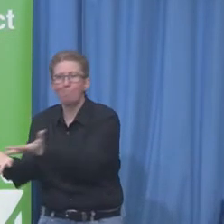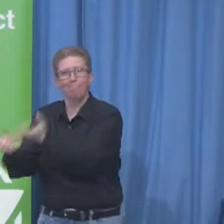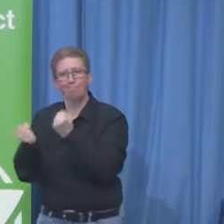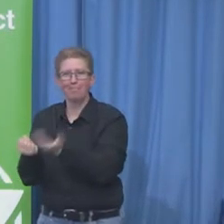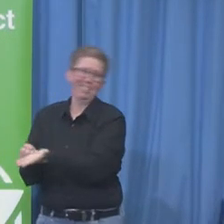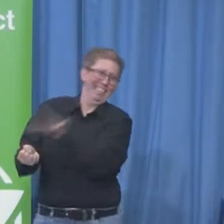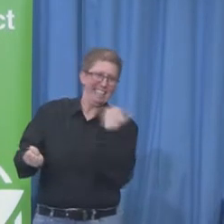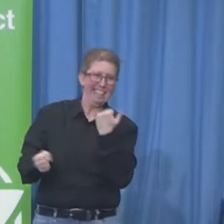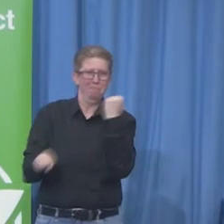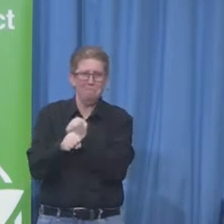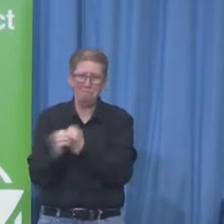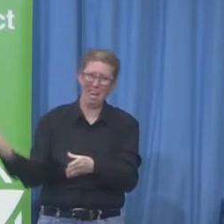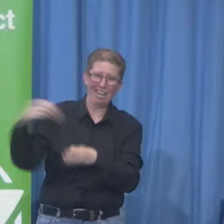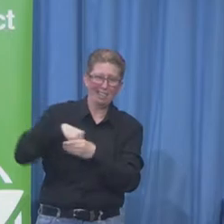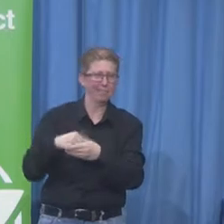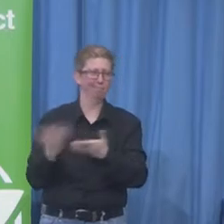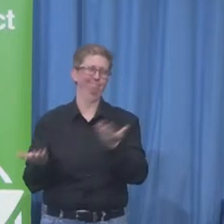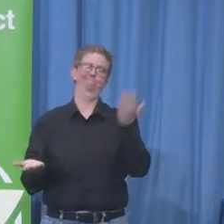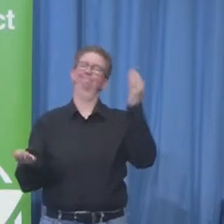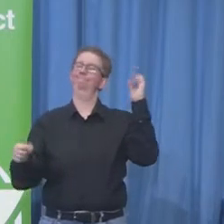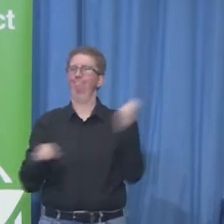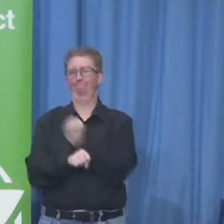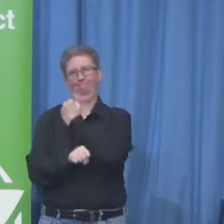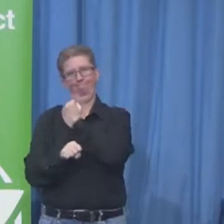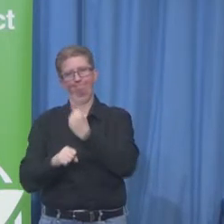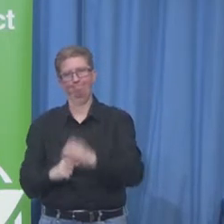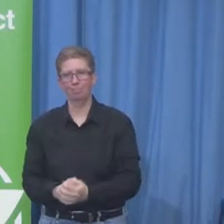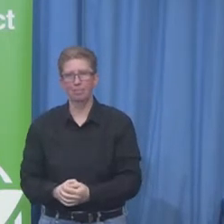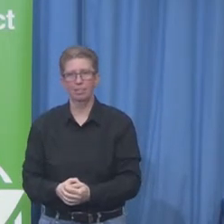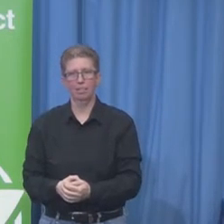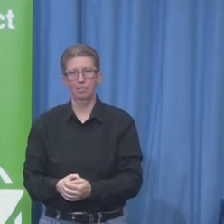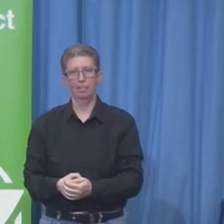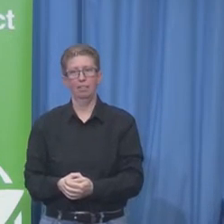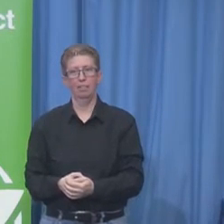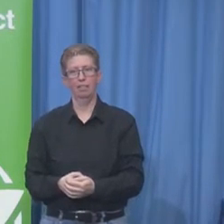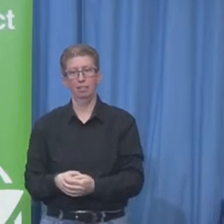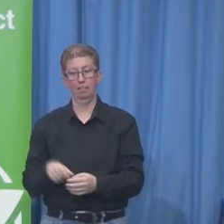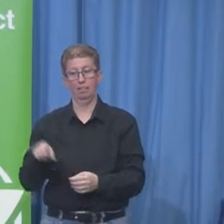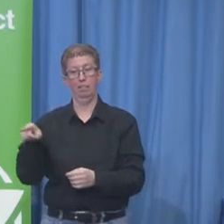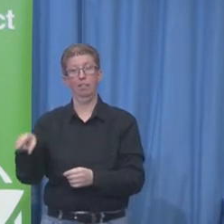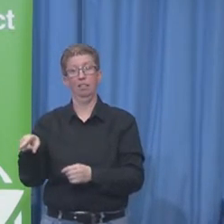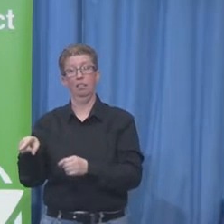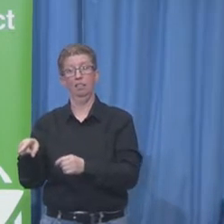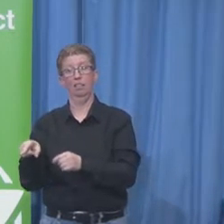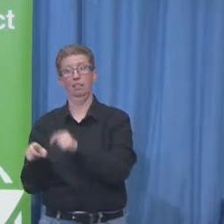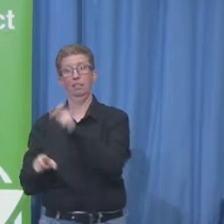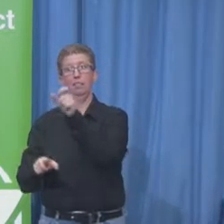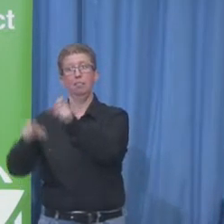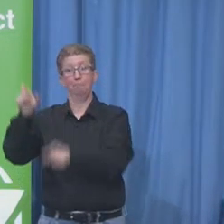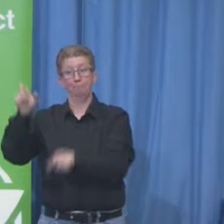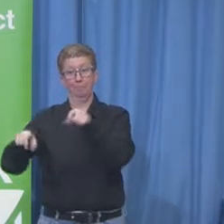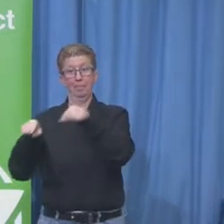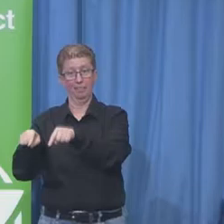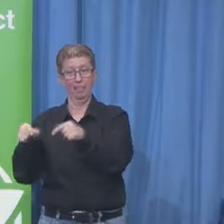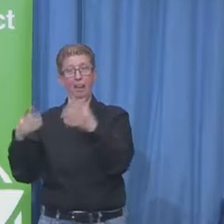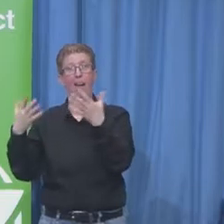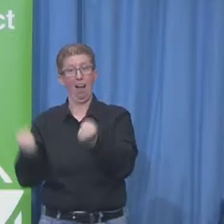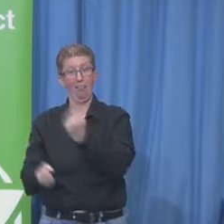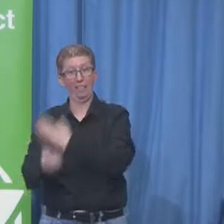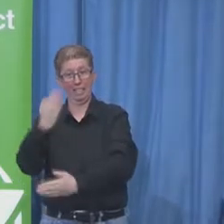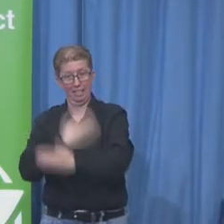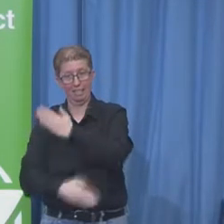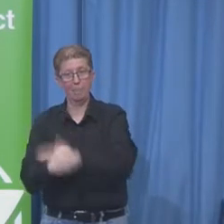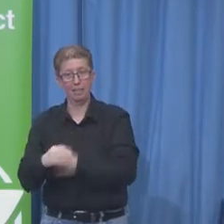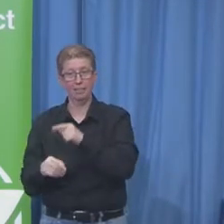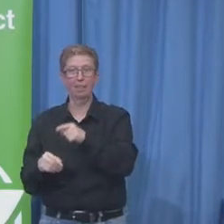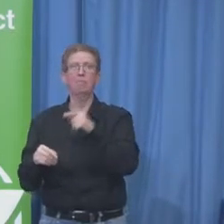You have to match the talent with the opportunity, though. Because many of these folks don't work, you can't look for a black belt with 12 years